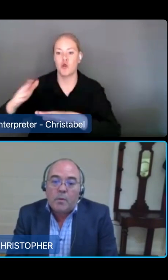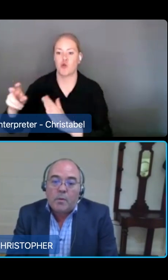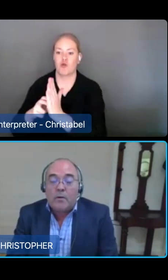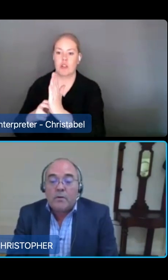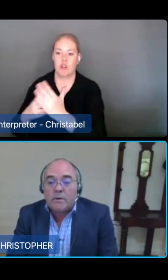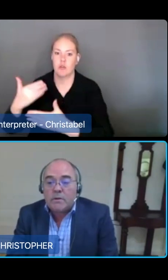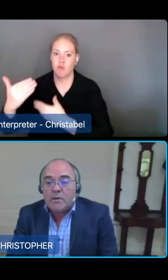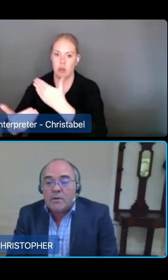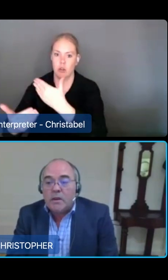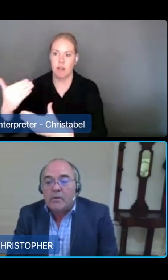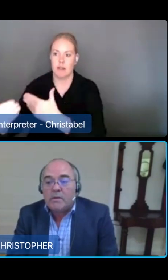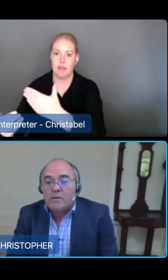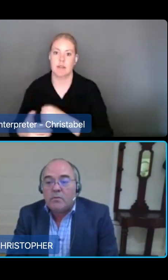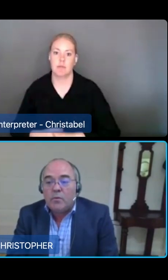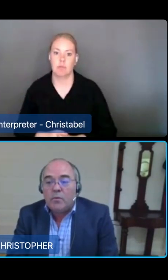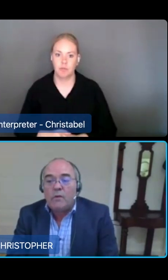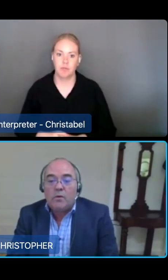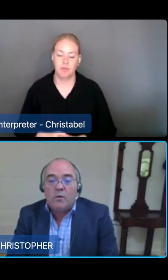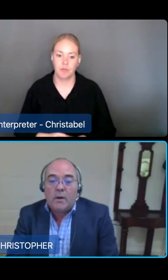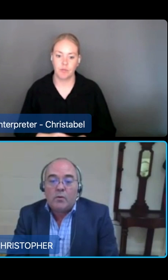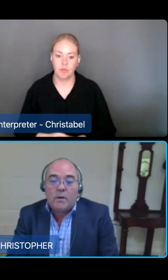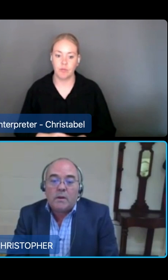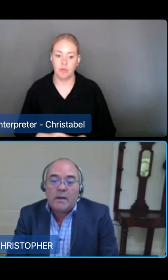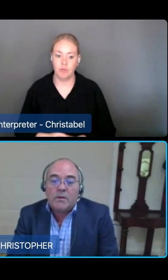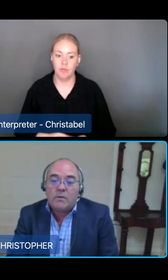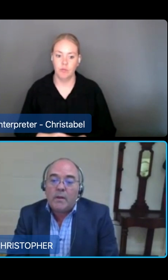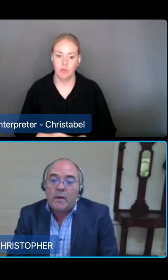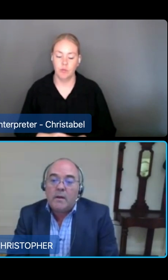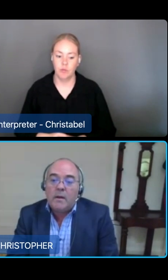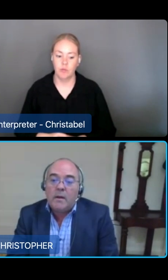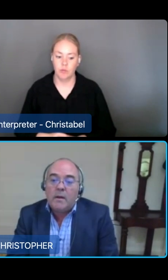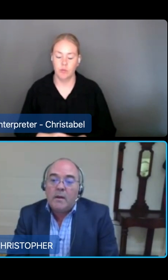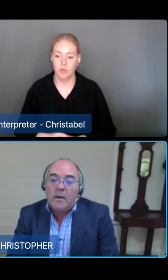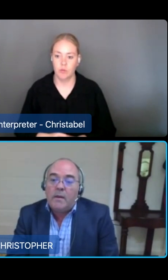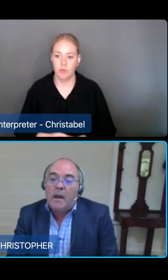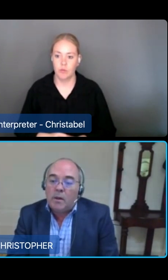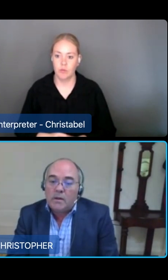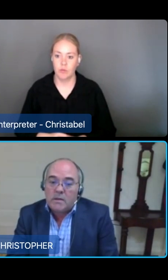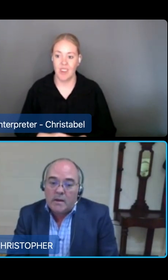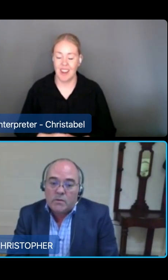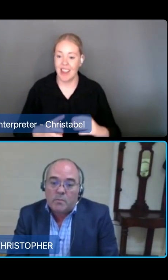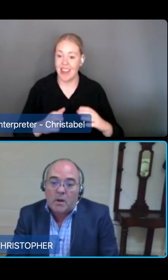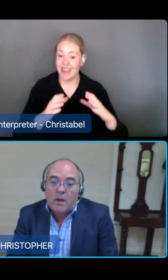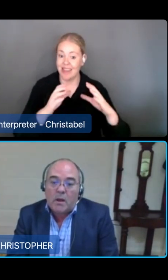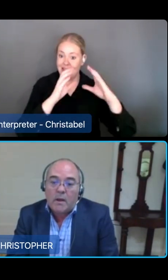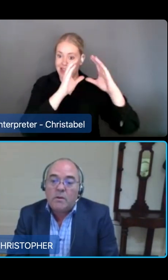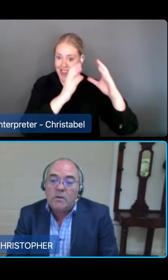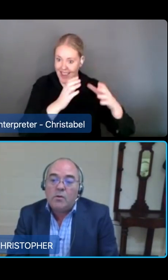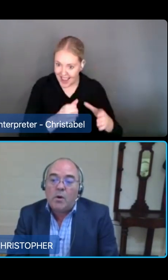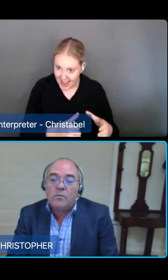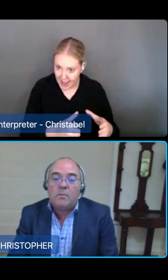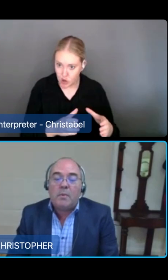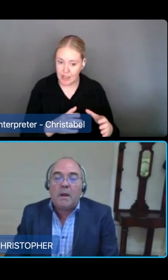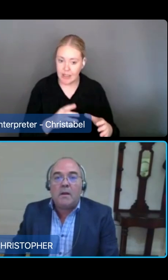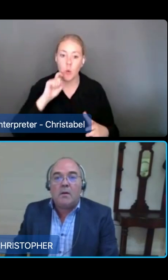The proposed registration categories will give you a good indication of whether the aged care quality standards will apply to you